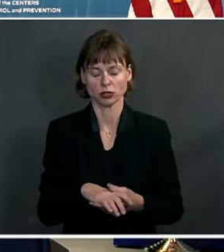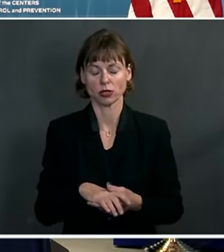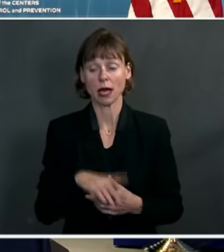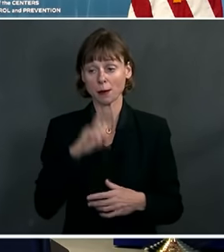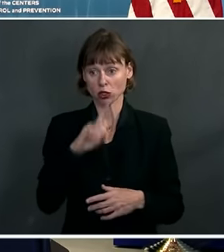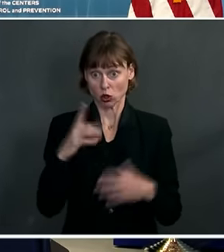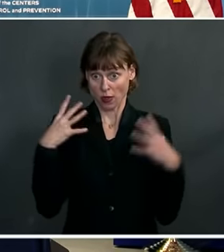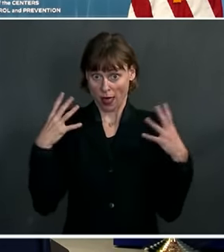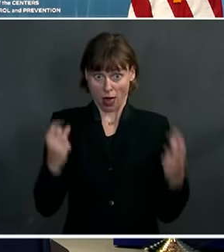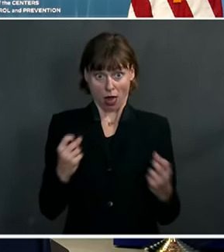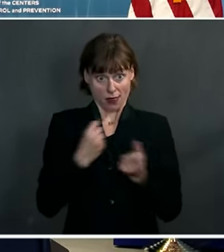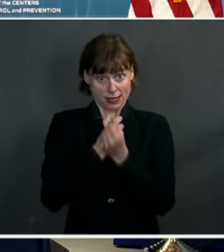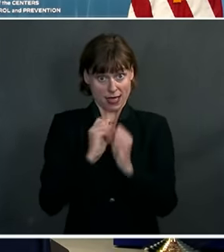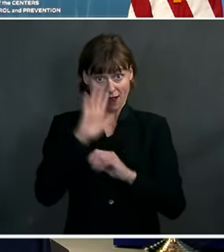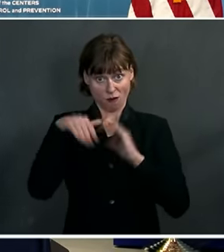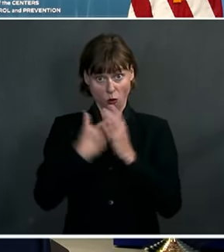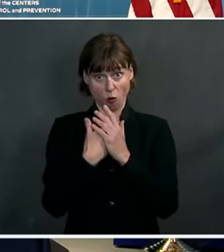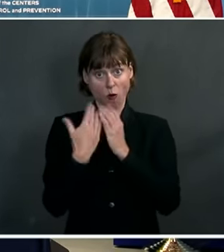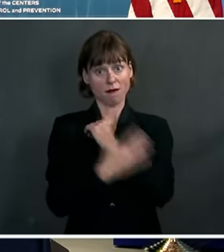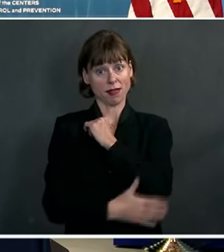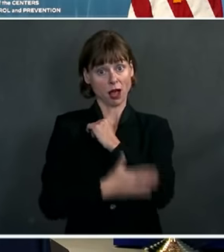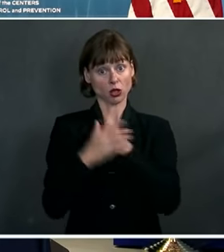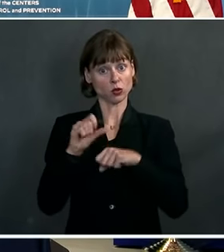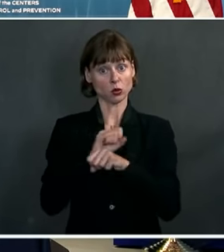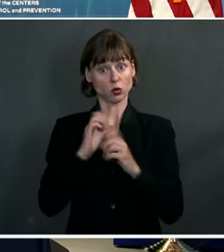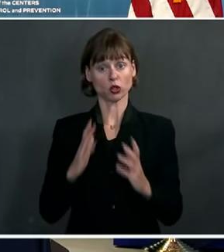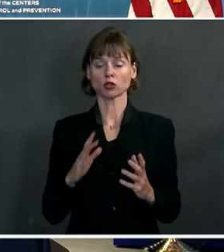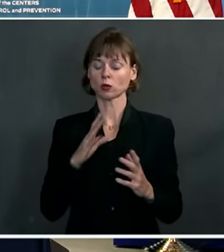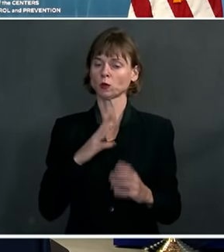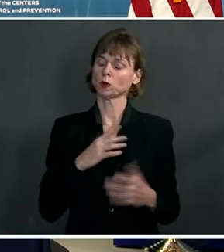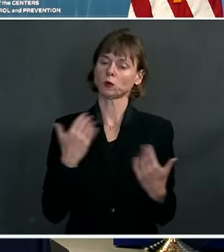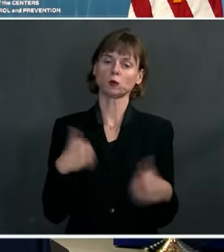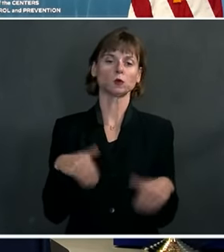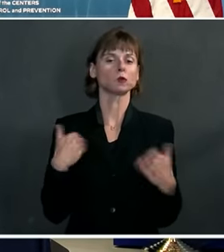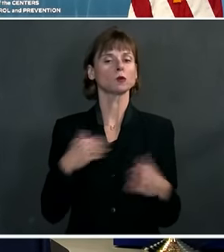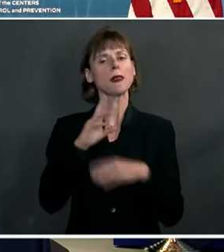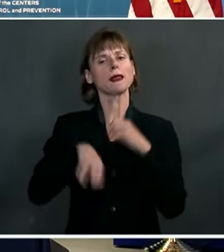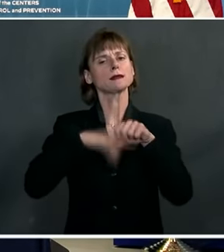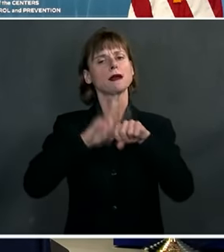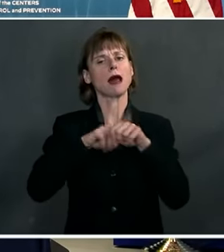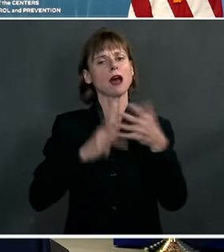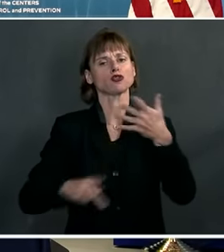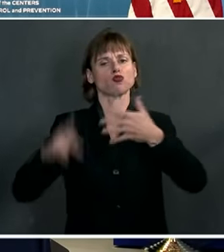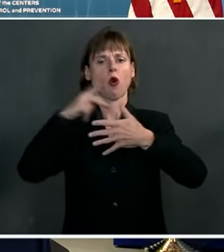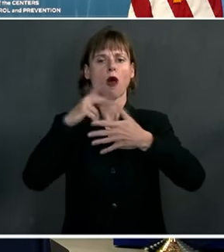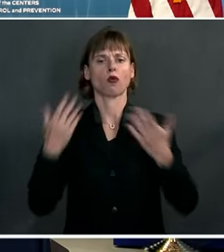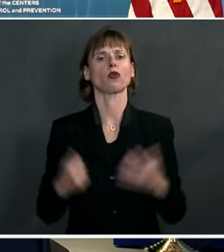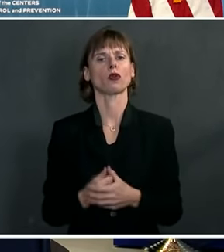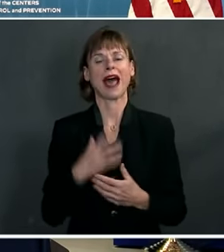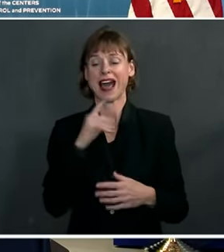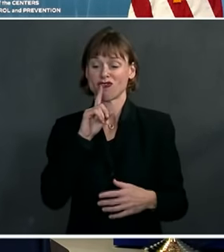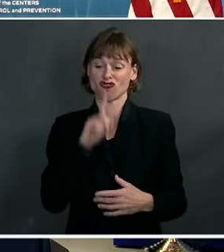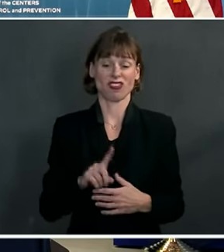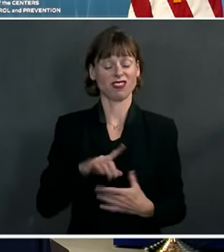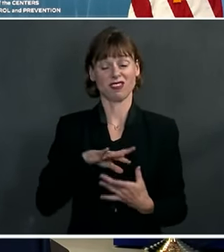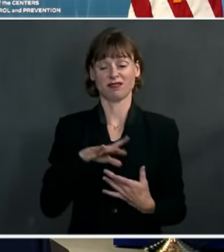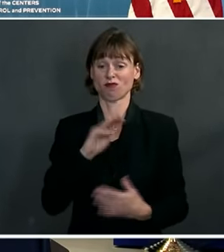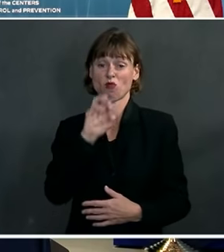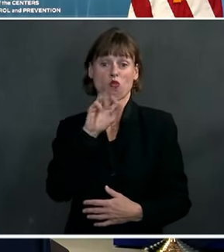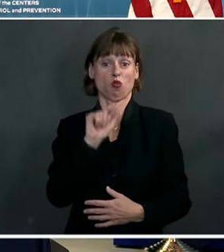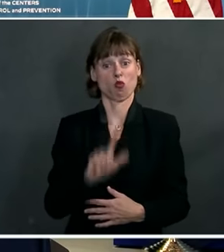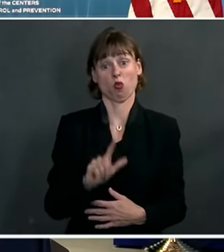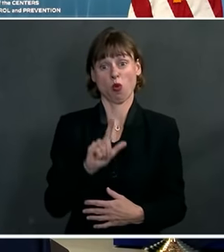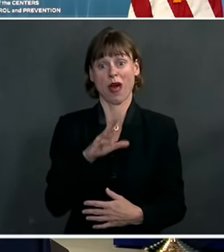safety of all of our country's workers is a national priority and a moral and economic imperative.